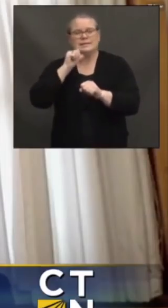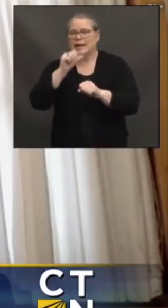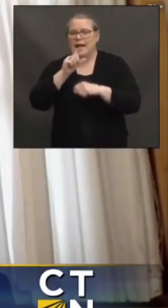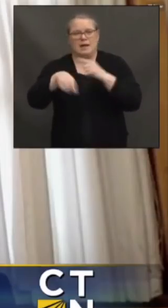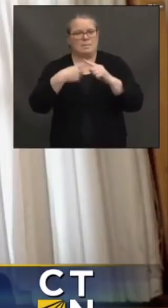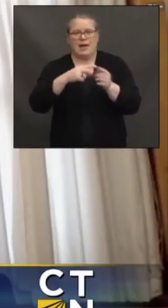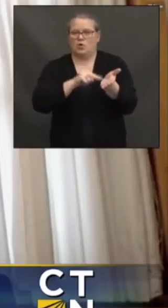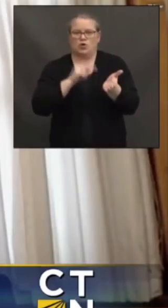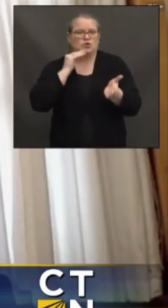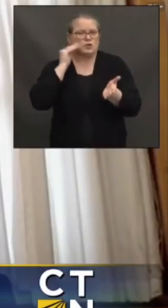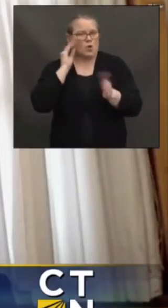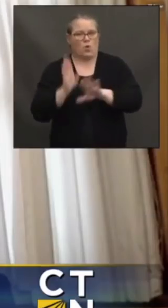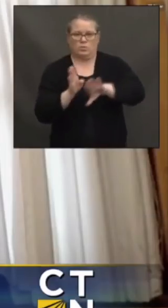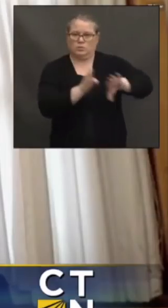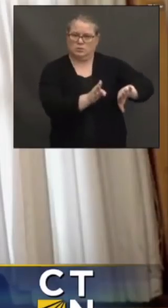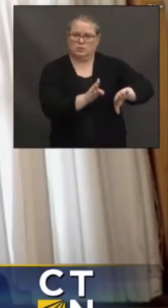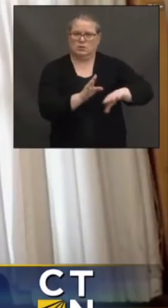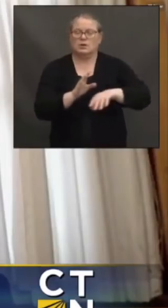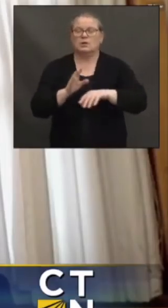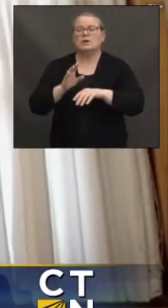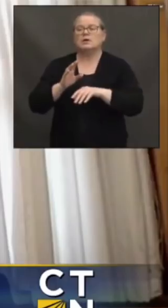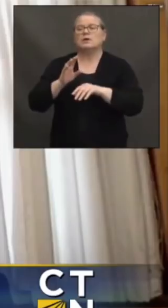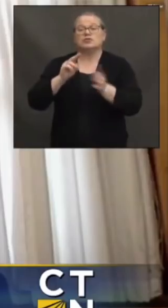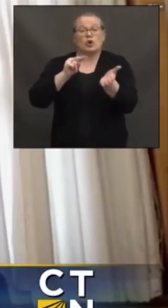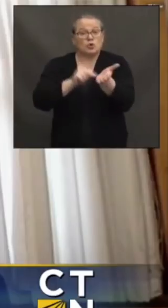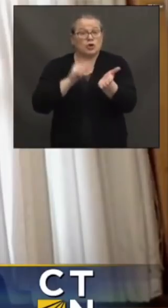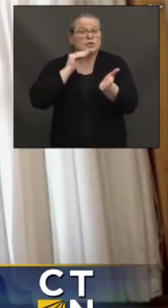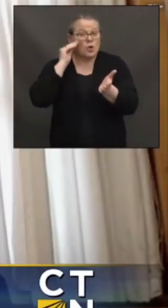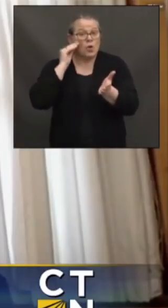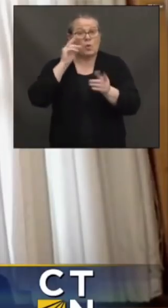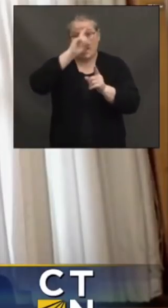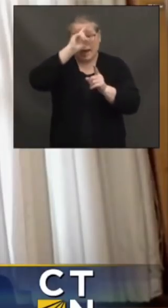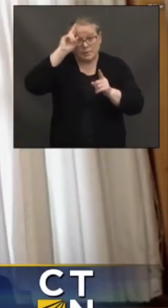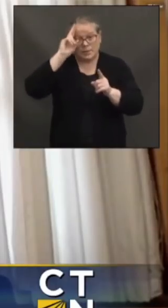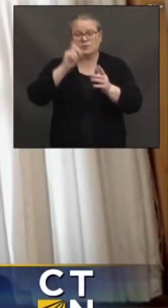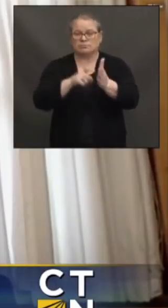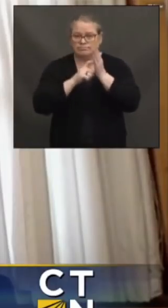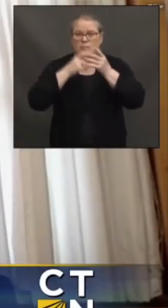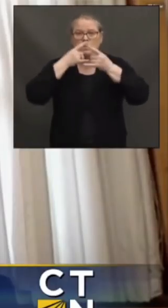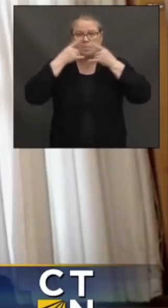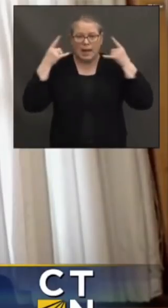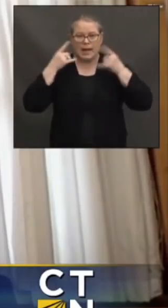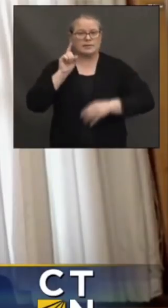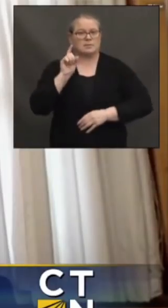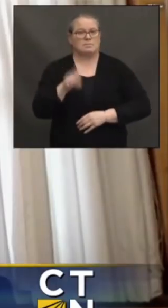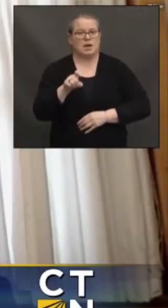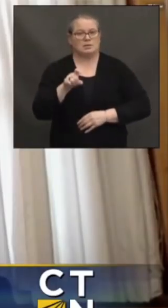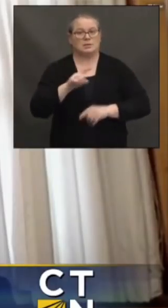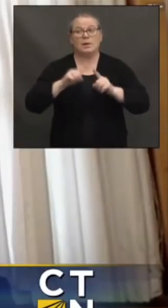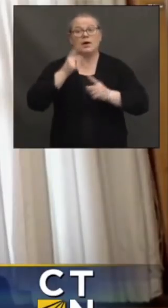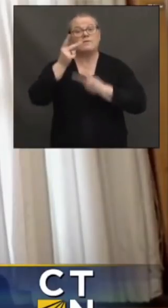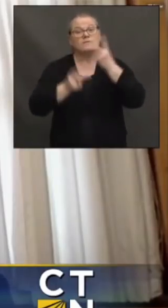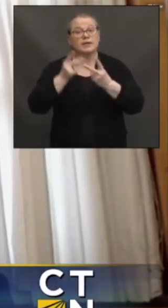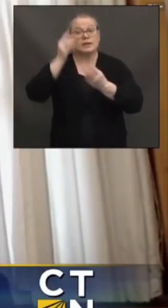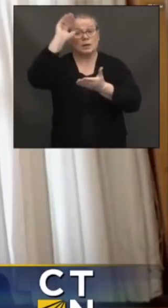when it comes to nursing homes or hospitals, people need to keep their masks on, but it doesn't restrict visitation.